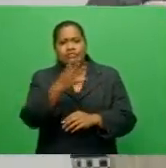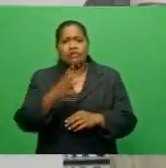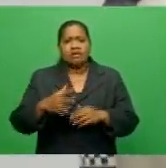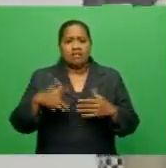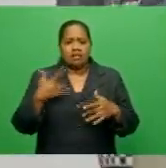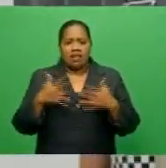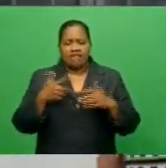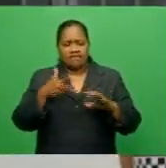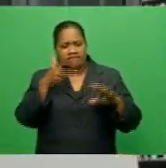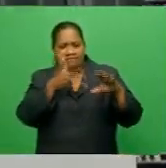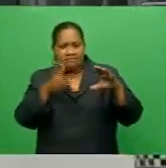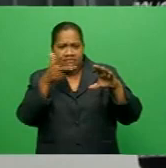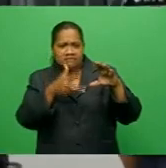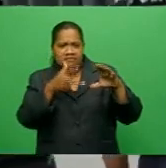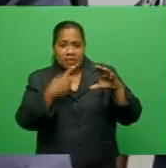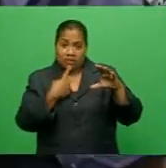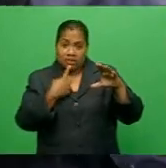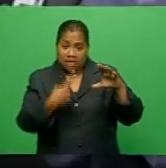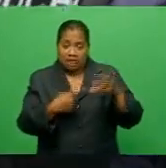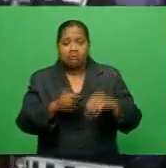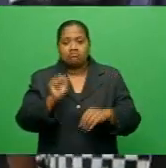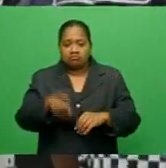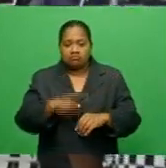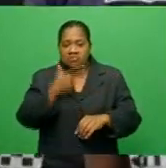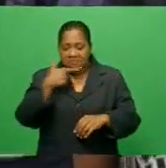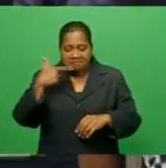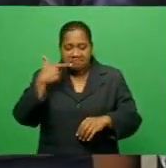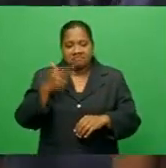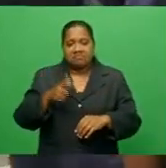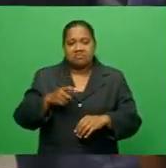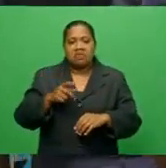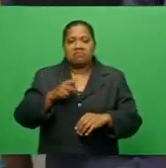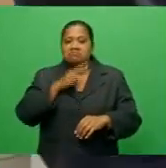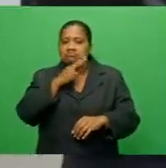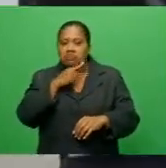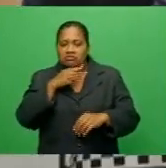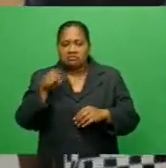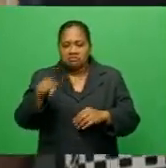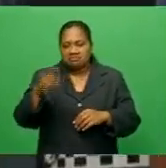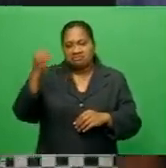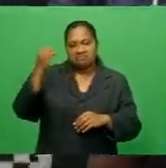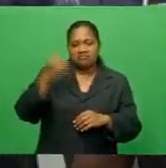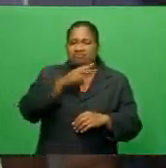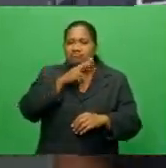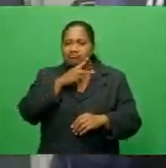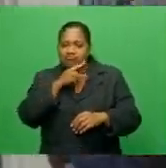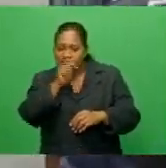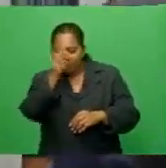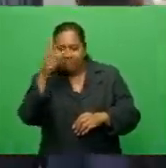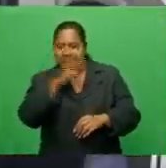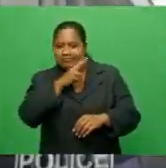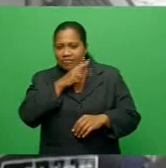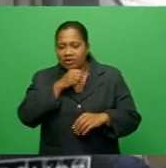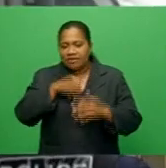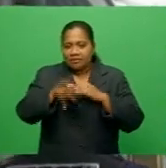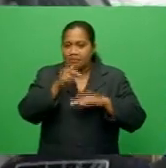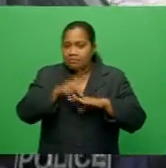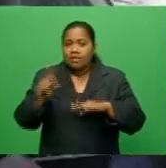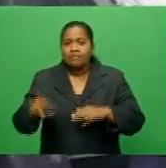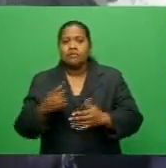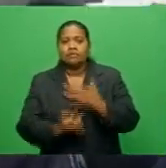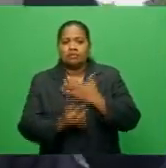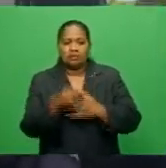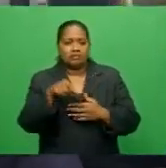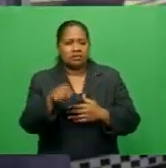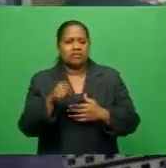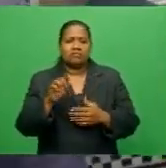Ngeringeritambua is a porn star in Parliament. He also allegedly posted another video saying that the NFP MP is a porn